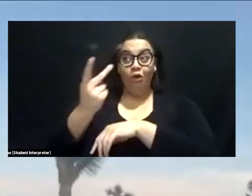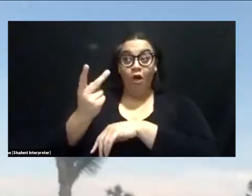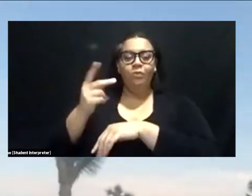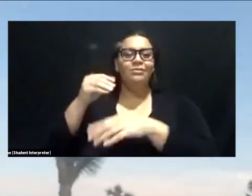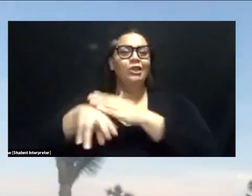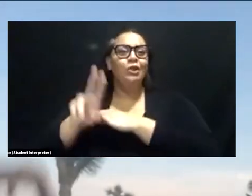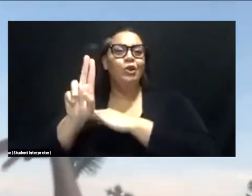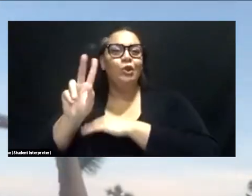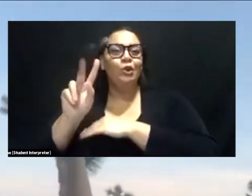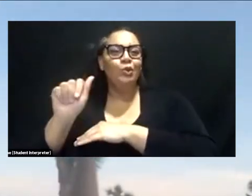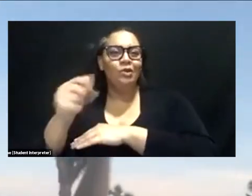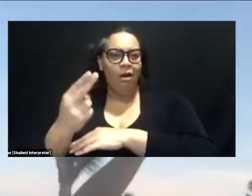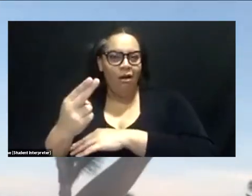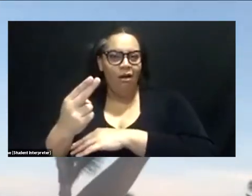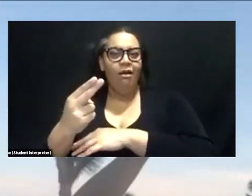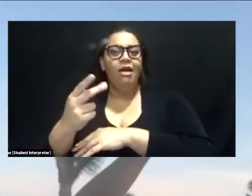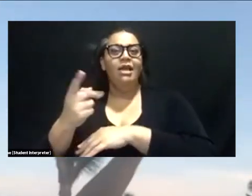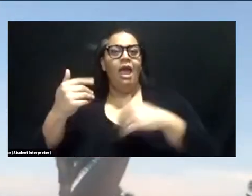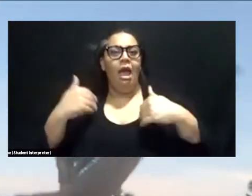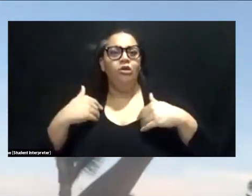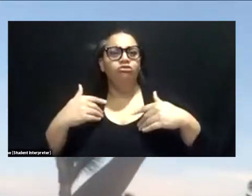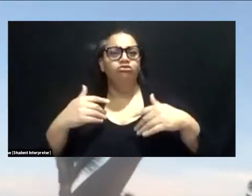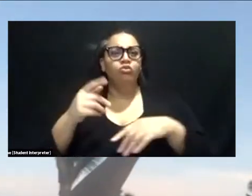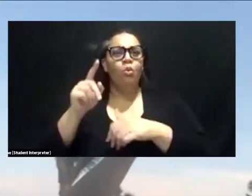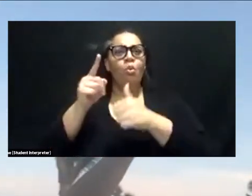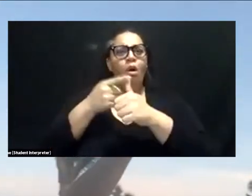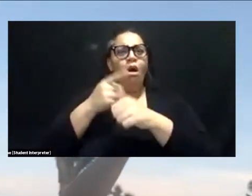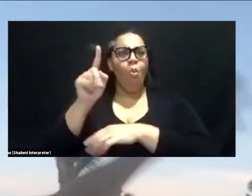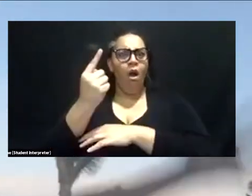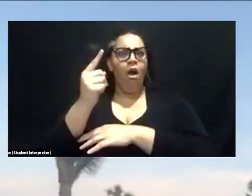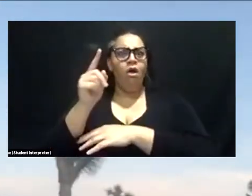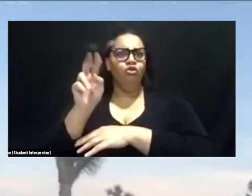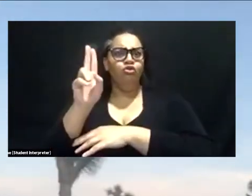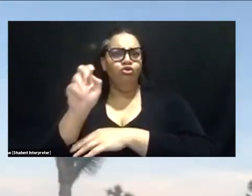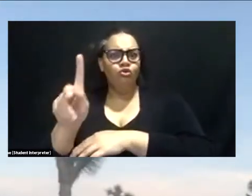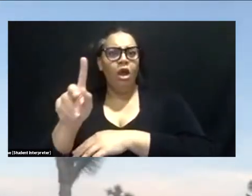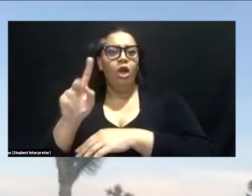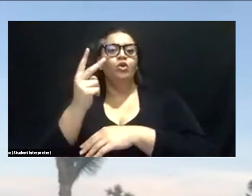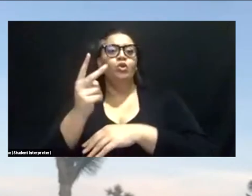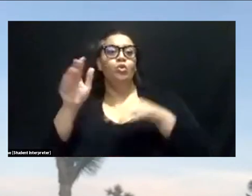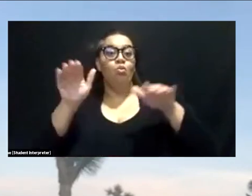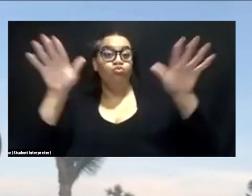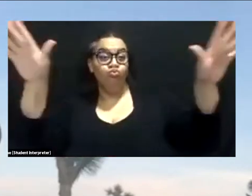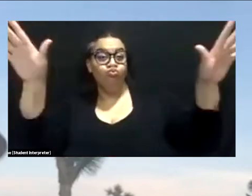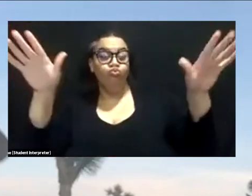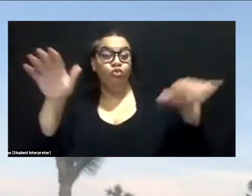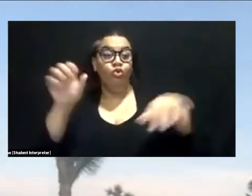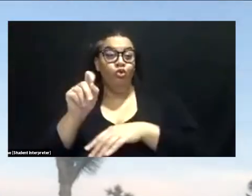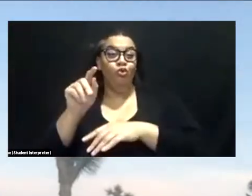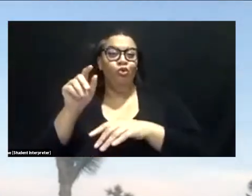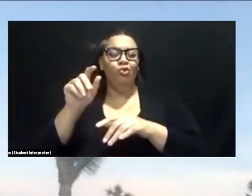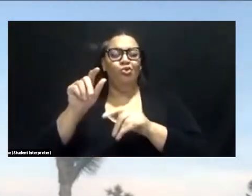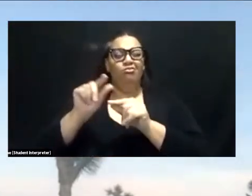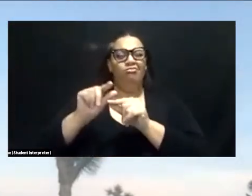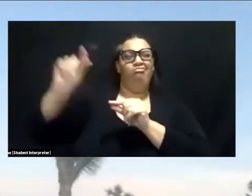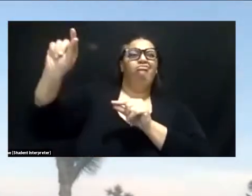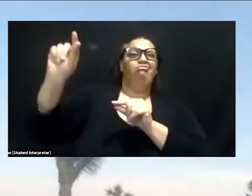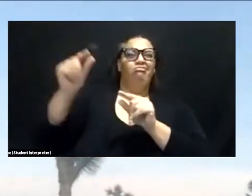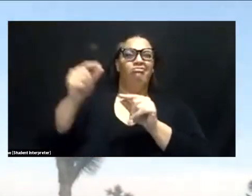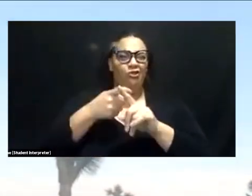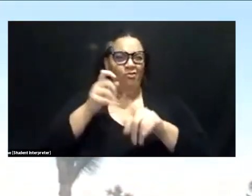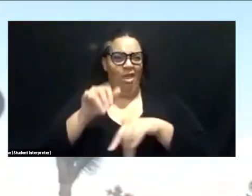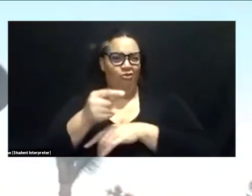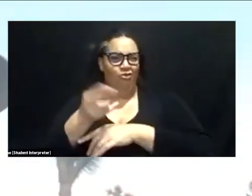a distance and they, so it had a single trunk and then it had two, you know, branches outstretched and it reminded them of the Bible story of